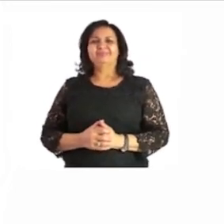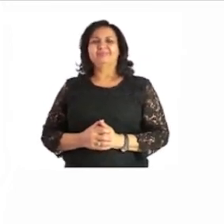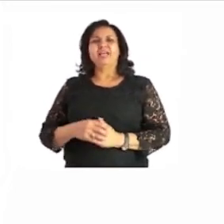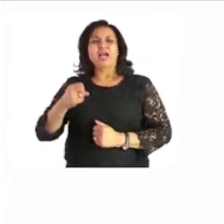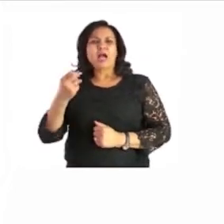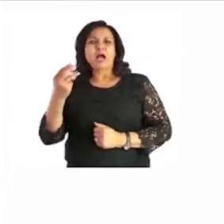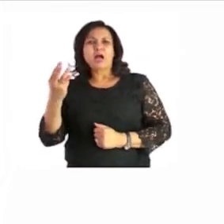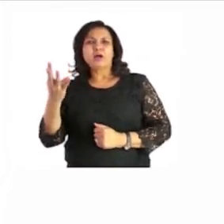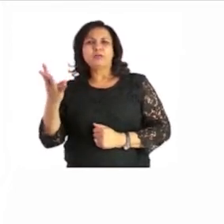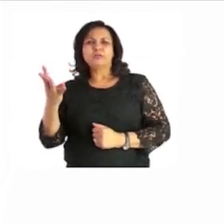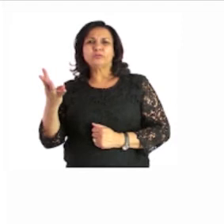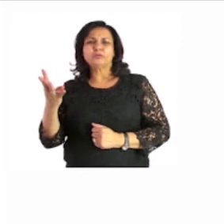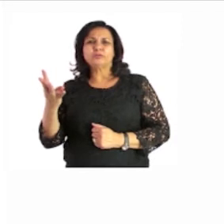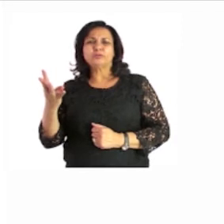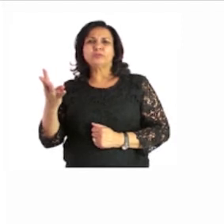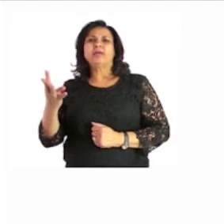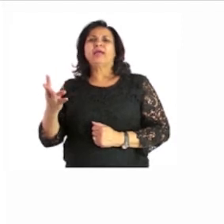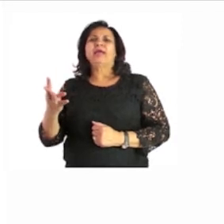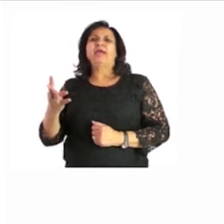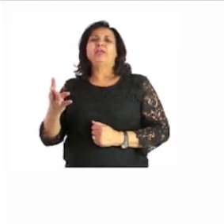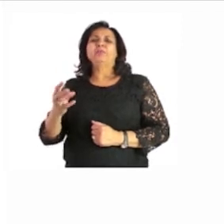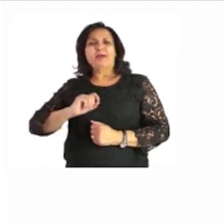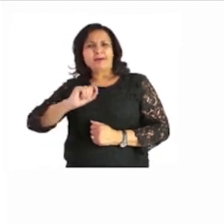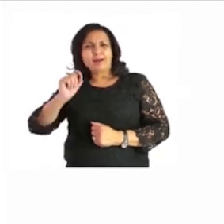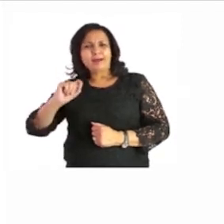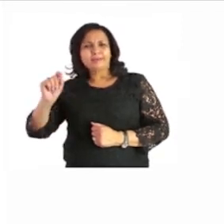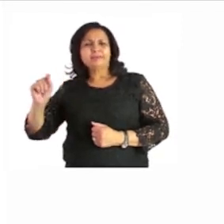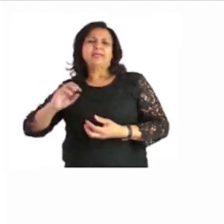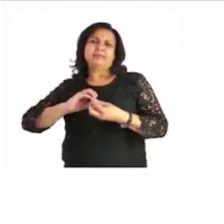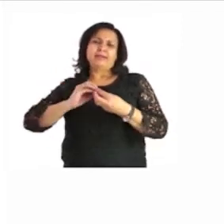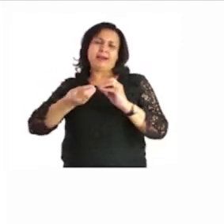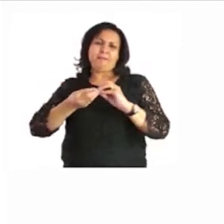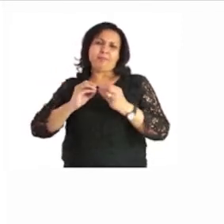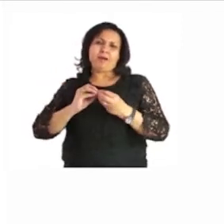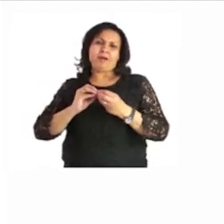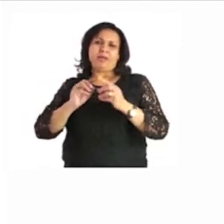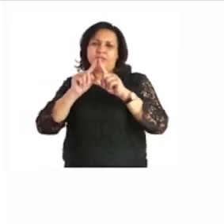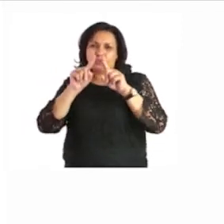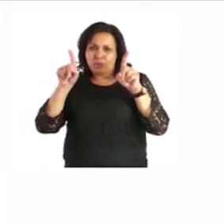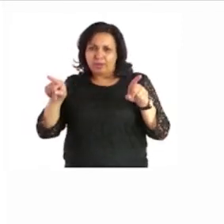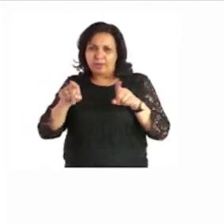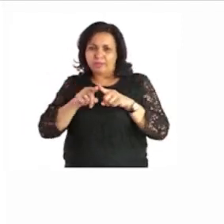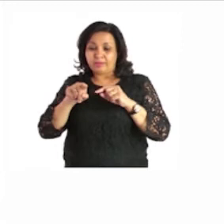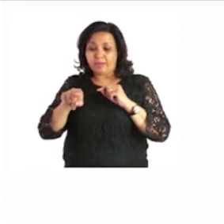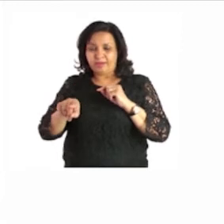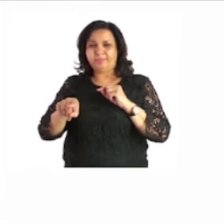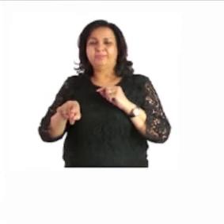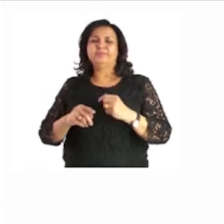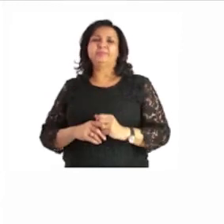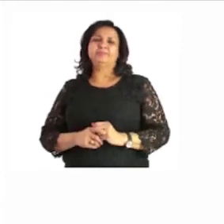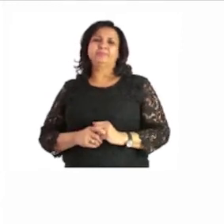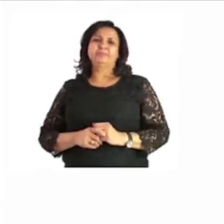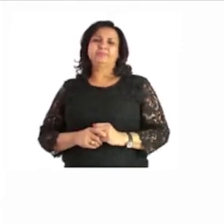them and we write the number the correct number in the square given to you to write